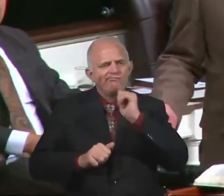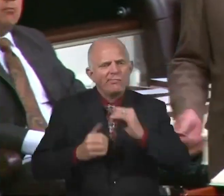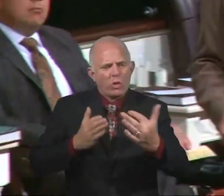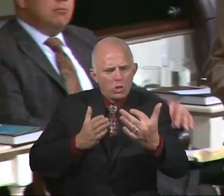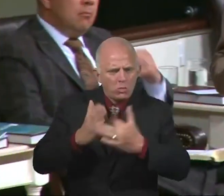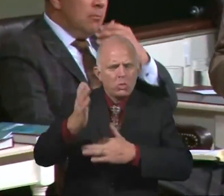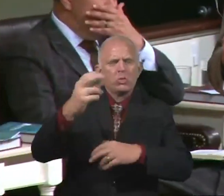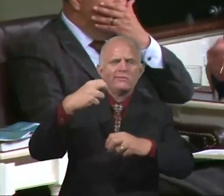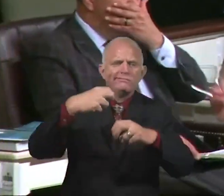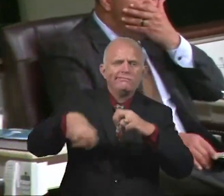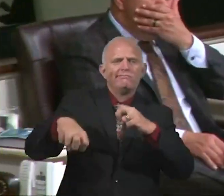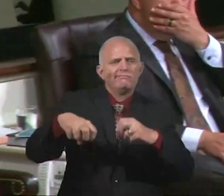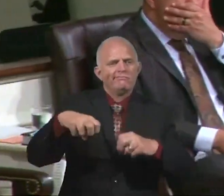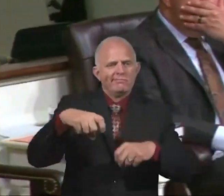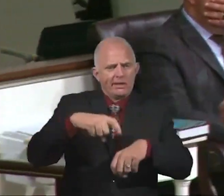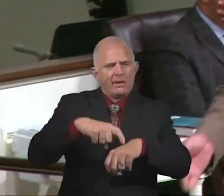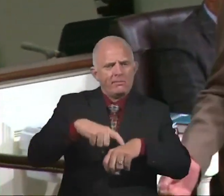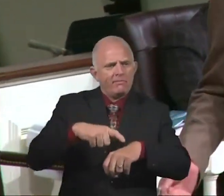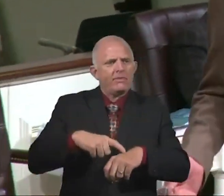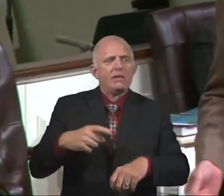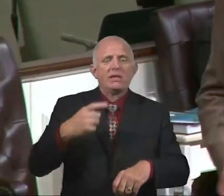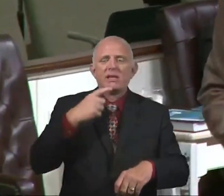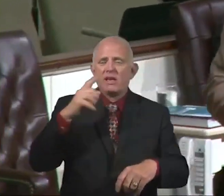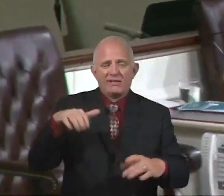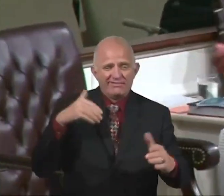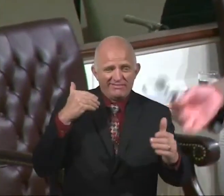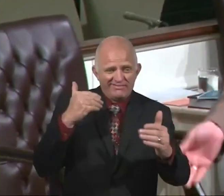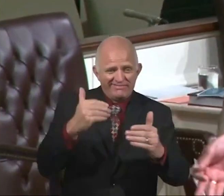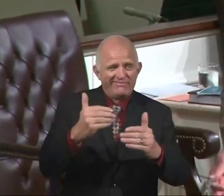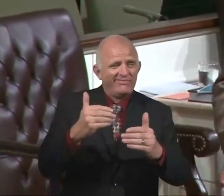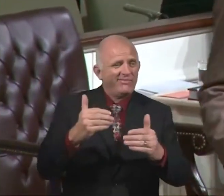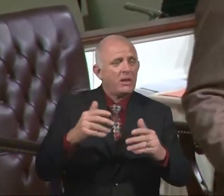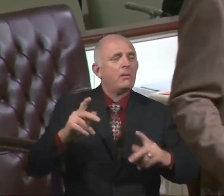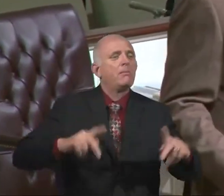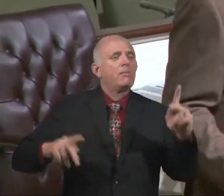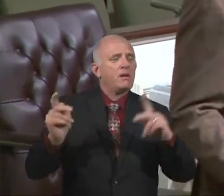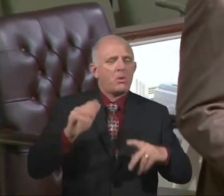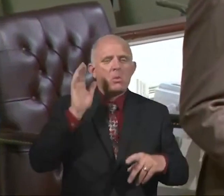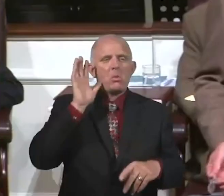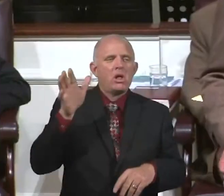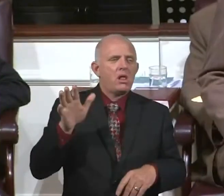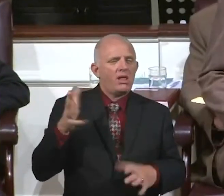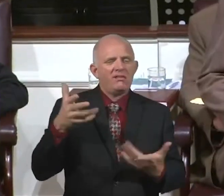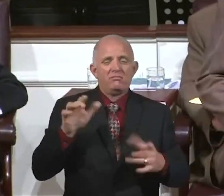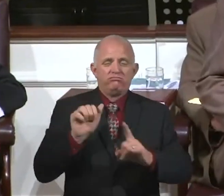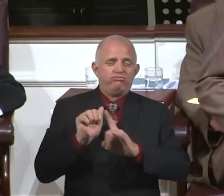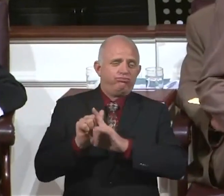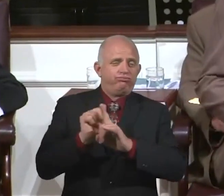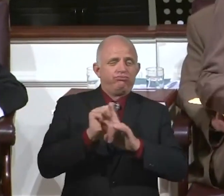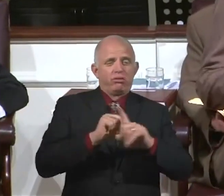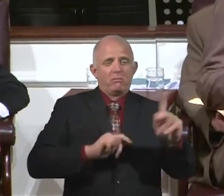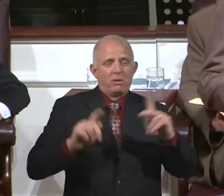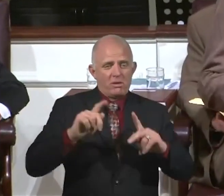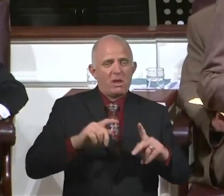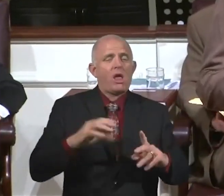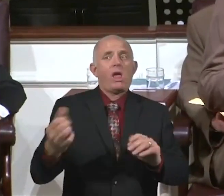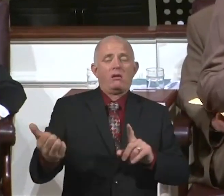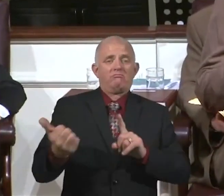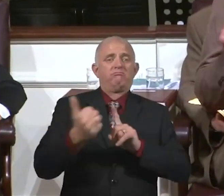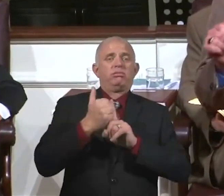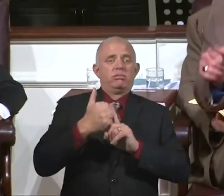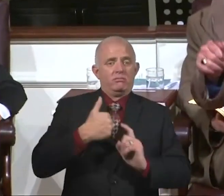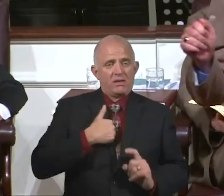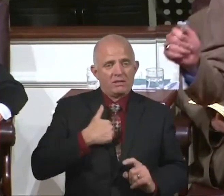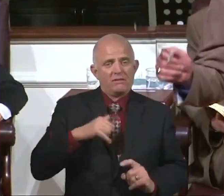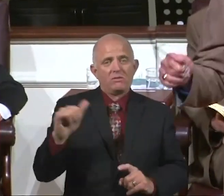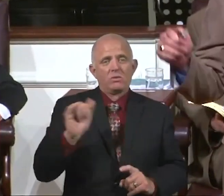in latter days, men will wax worse and worse, deceiving each other and being deceived themselves. And then he says, you've got to continue in